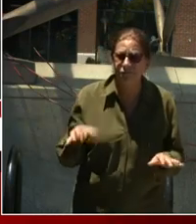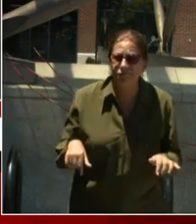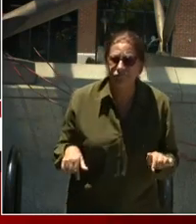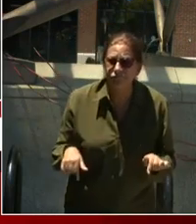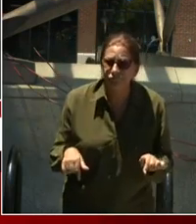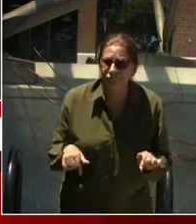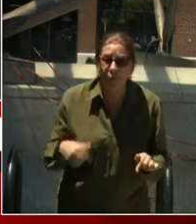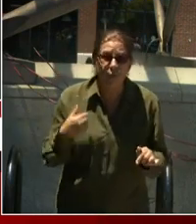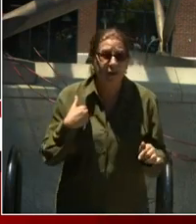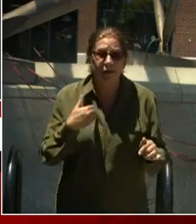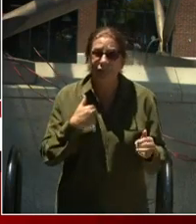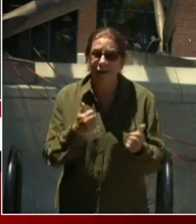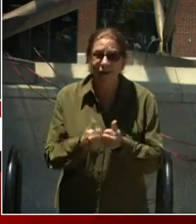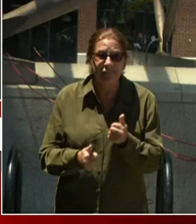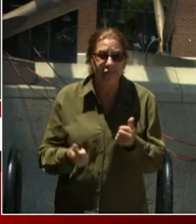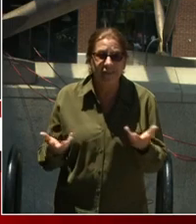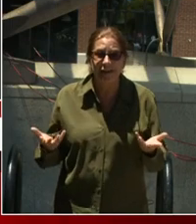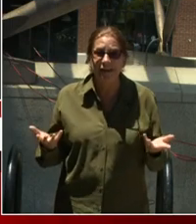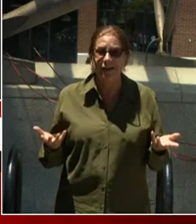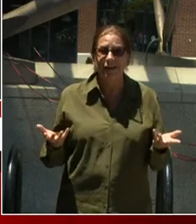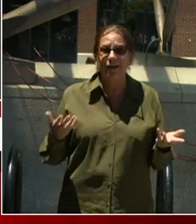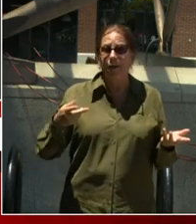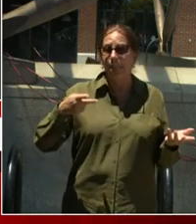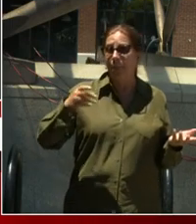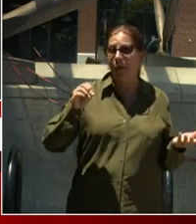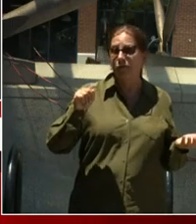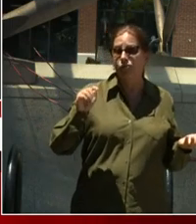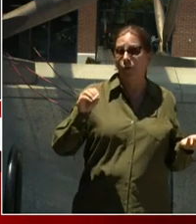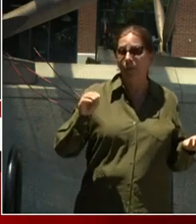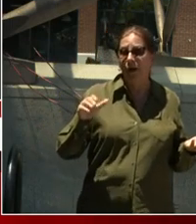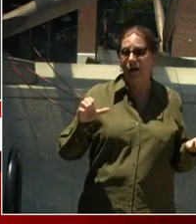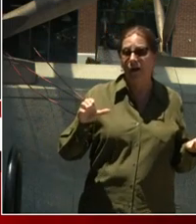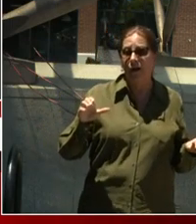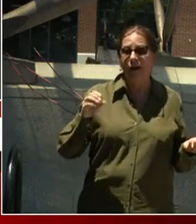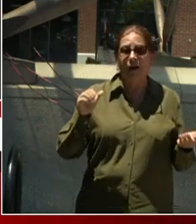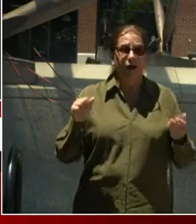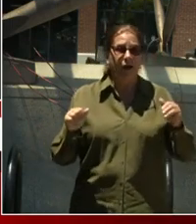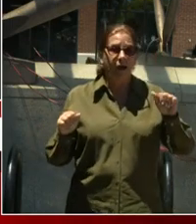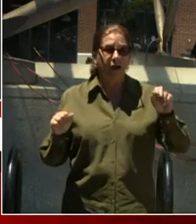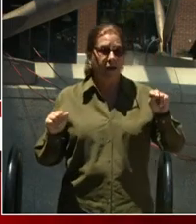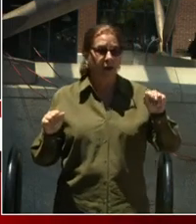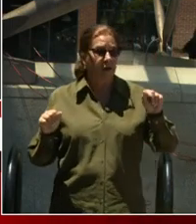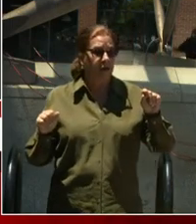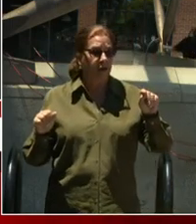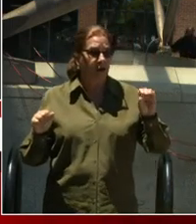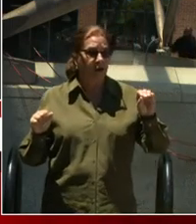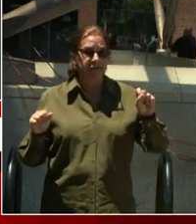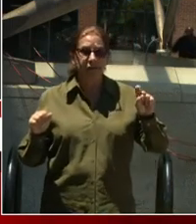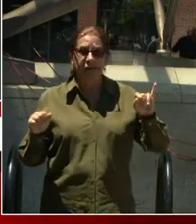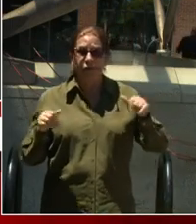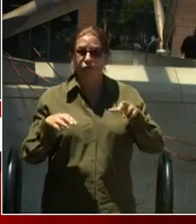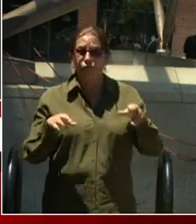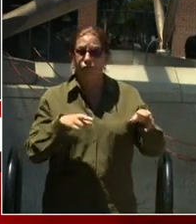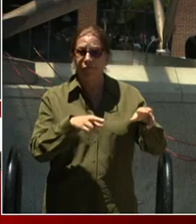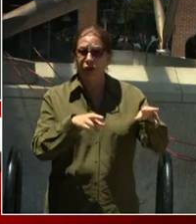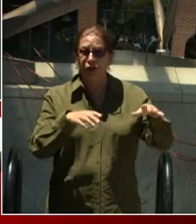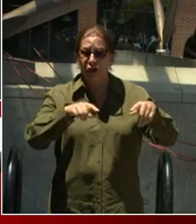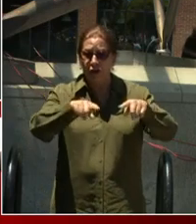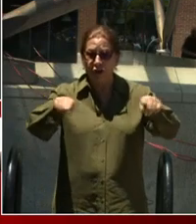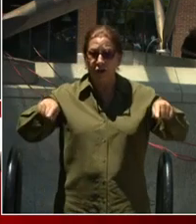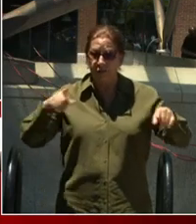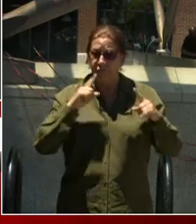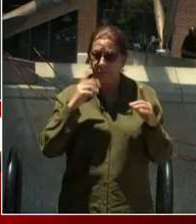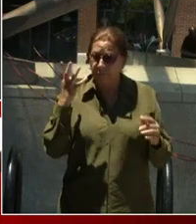have the Potomac and Anacostia Rivers right here in D.C. And you know about our beautiful